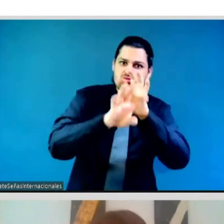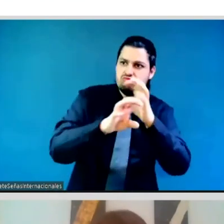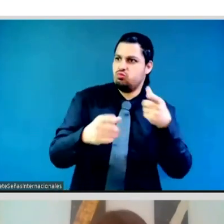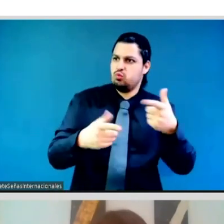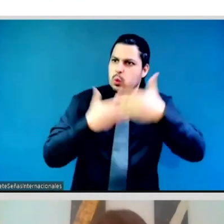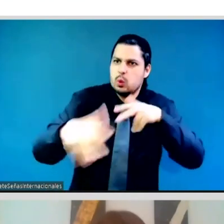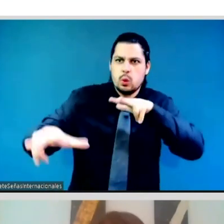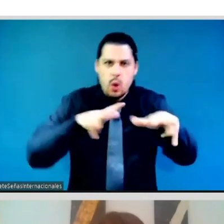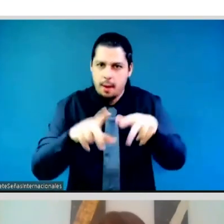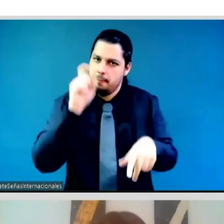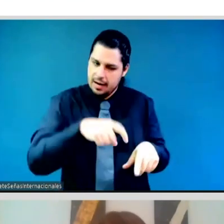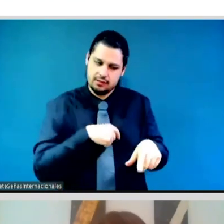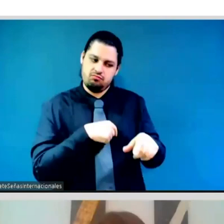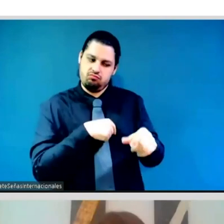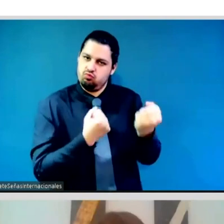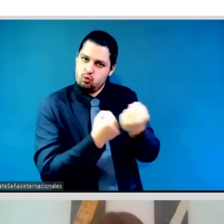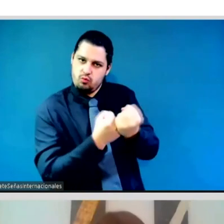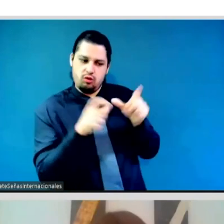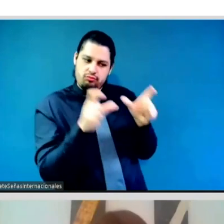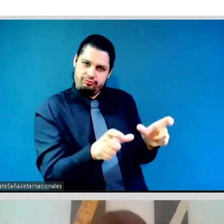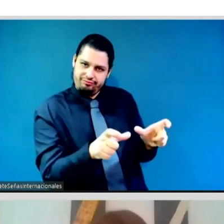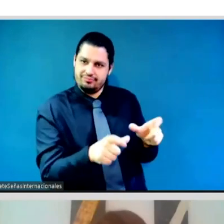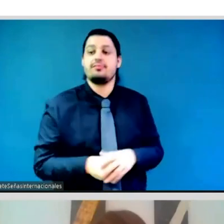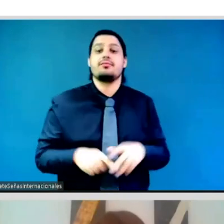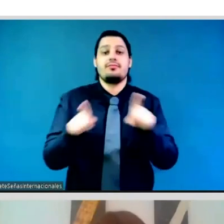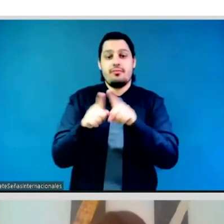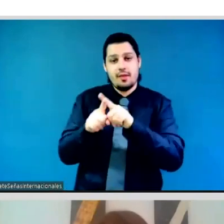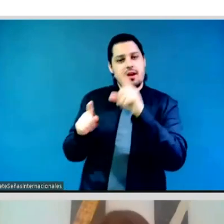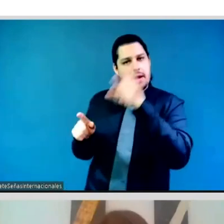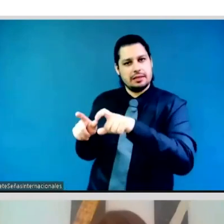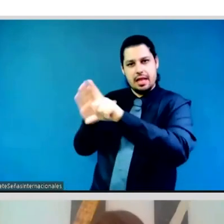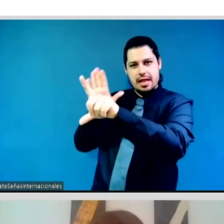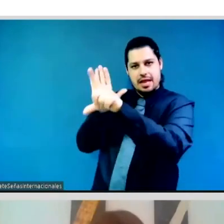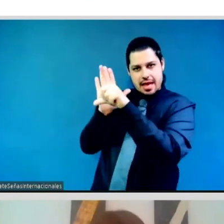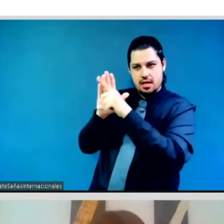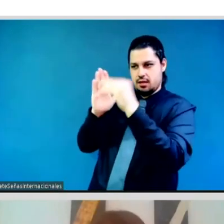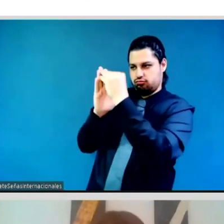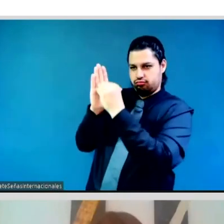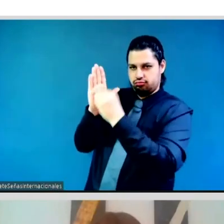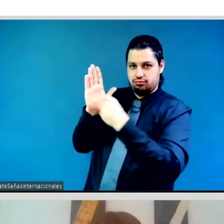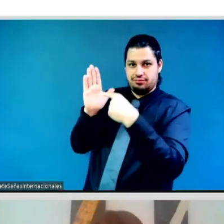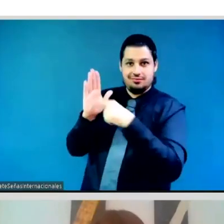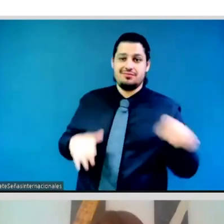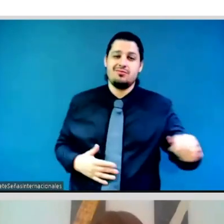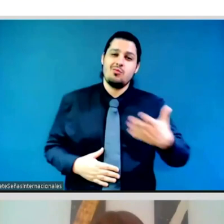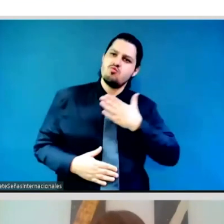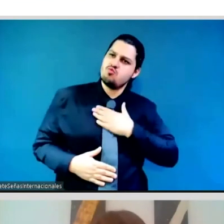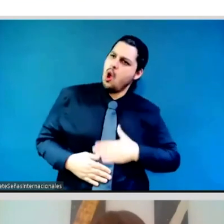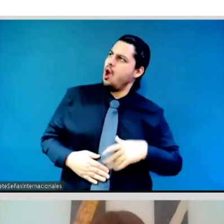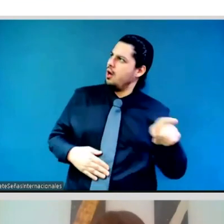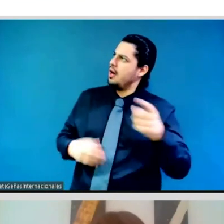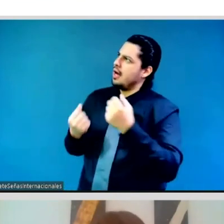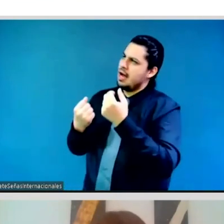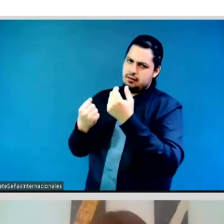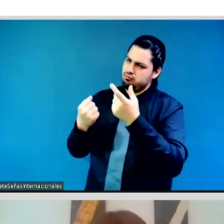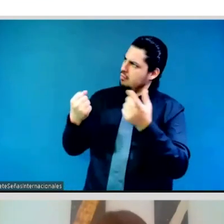practices protect defenders from discrimination, marginalization, hate crimes, and ensure the privacy of